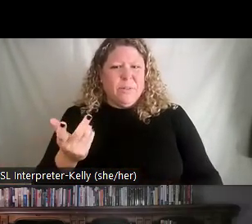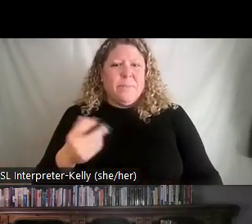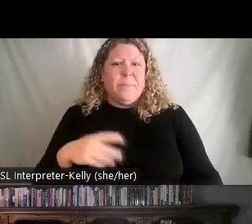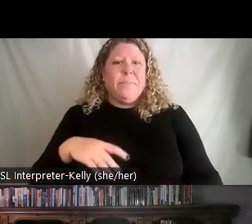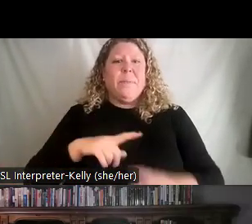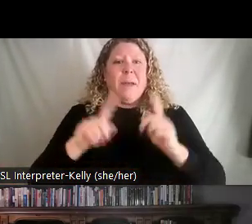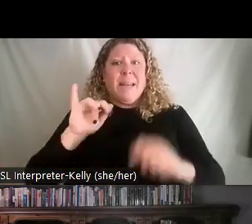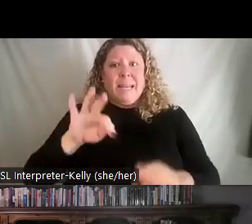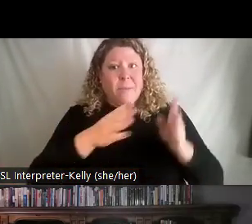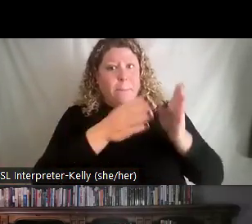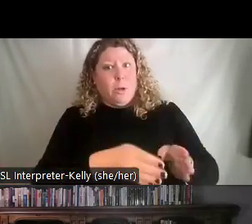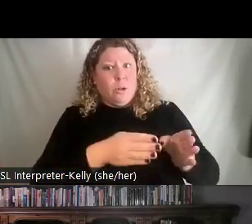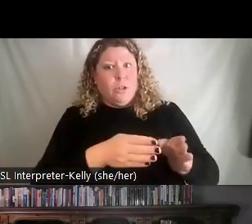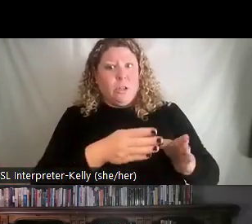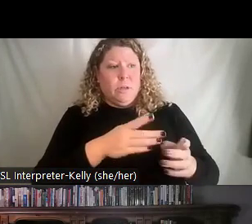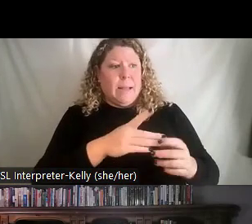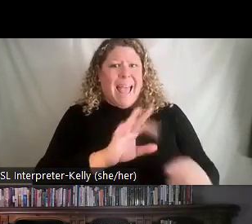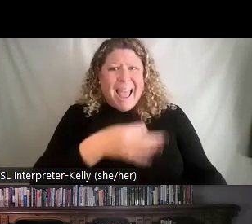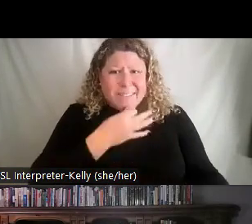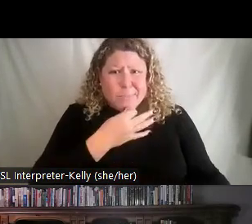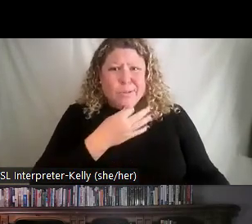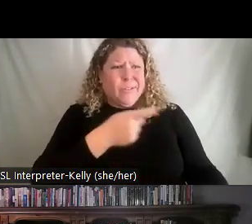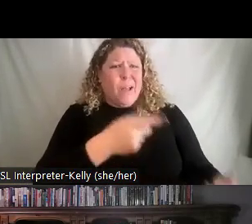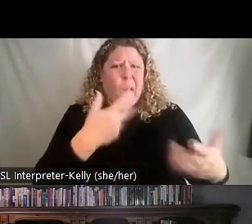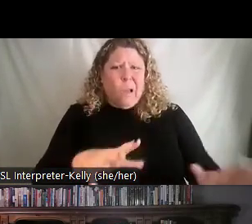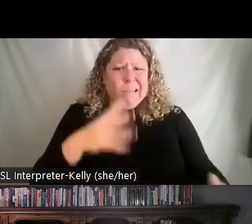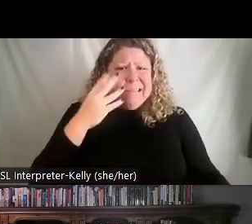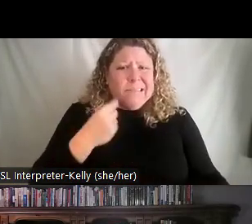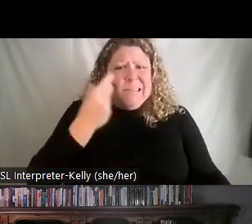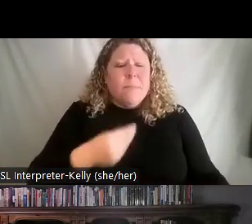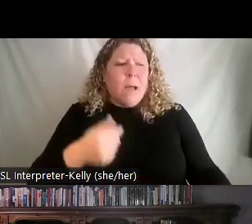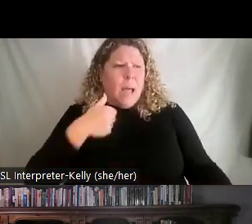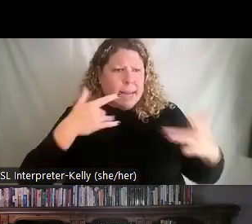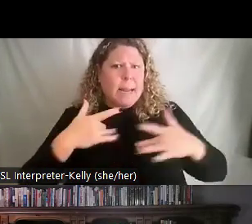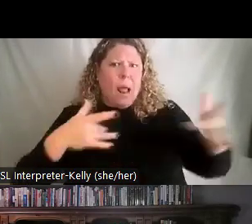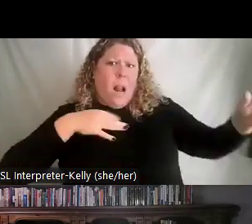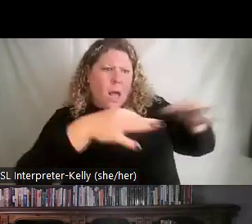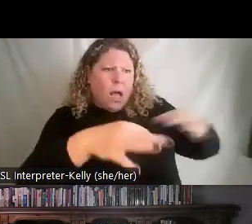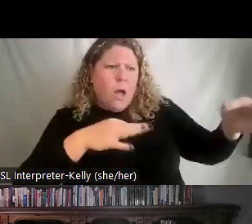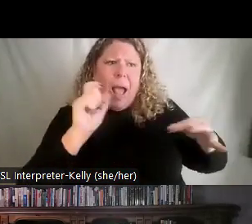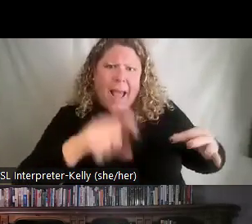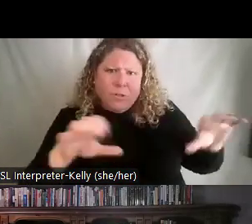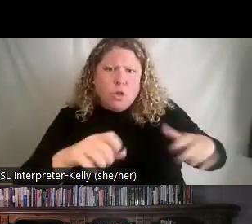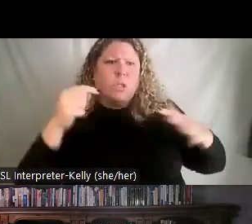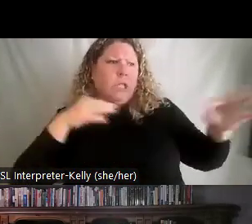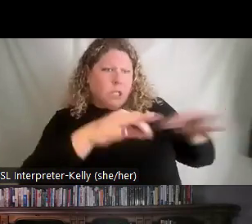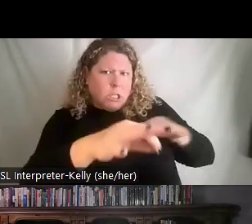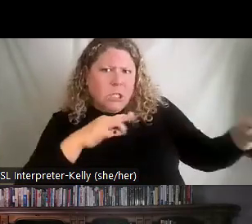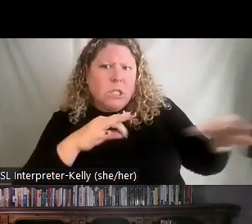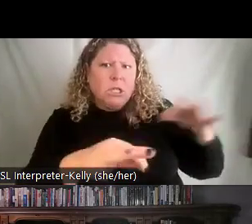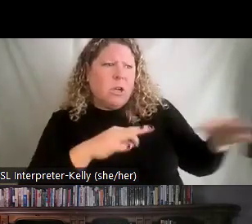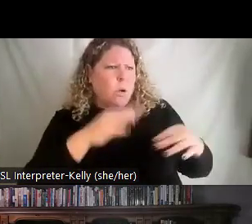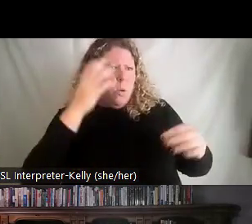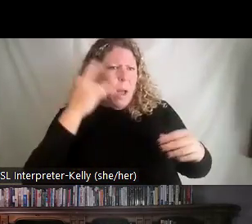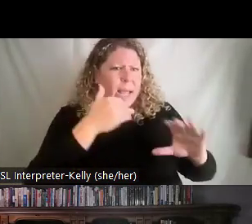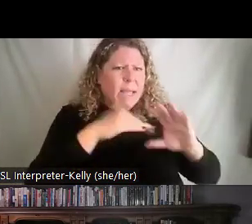take somebody who is a subject matter expert and knows what they're doing, but you're sitting there telling and spelling out everything that they need to do and when they need to do it and why did you send that email?